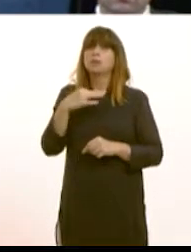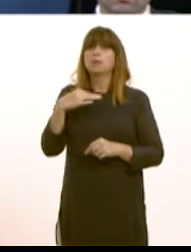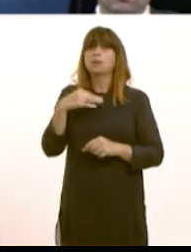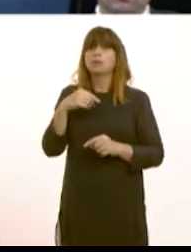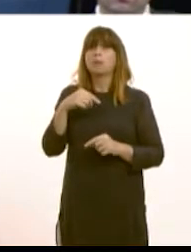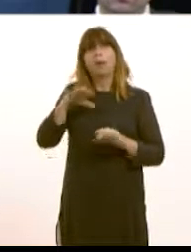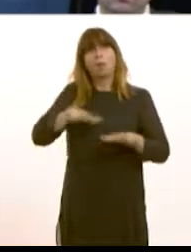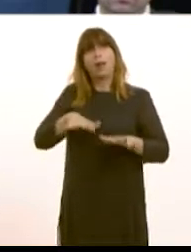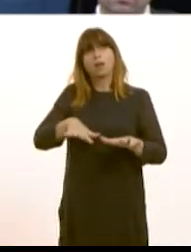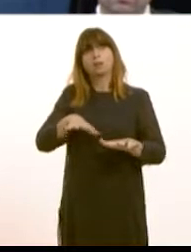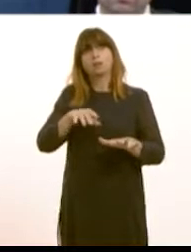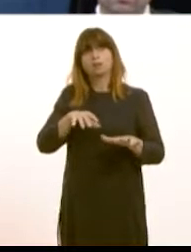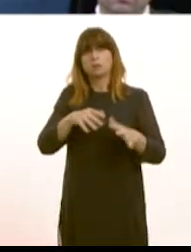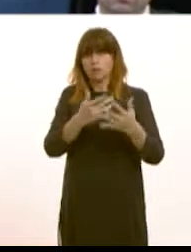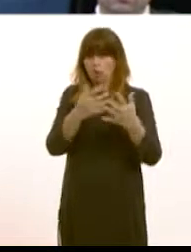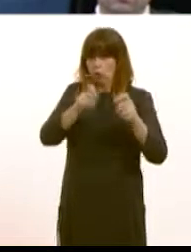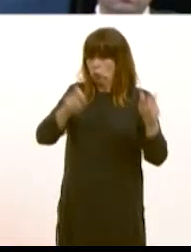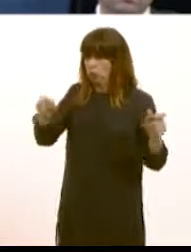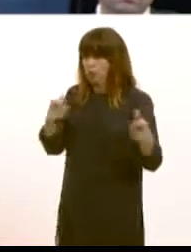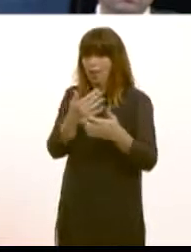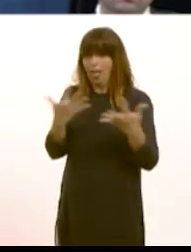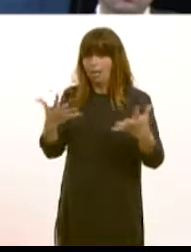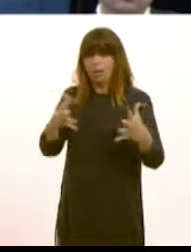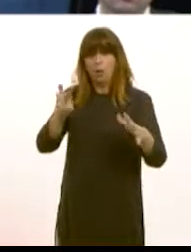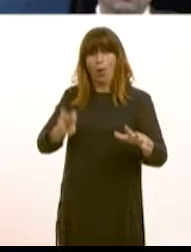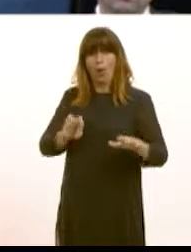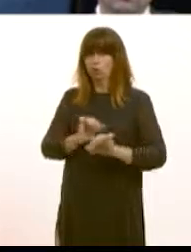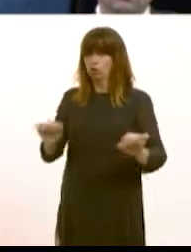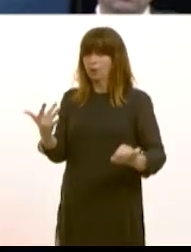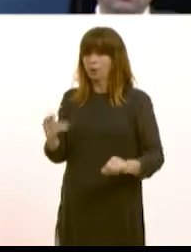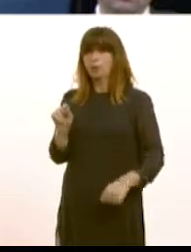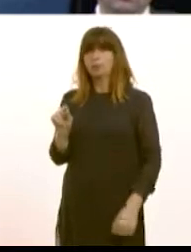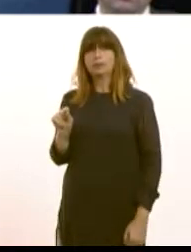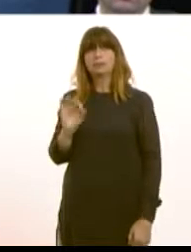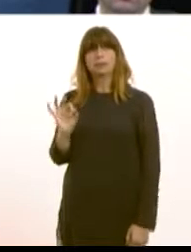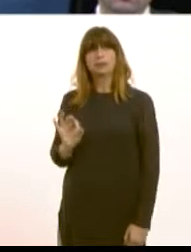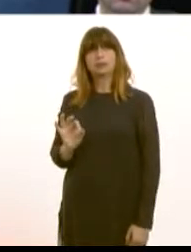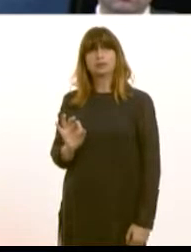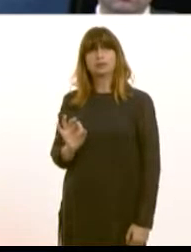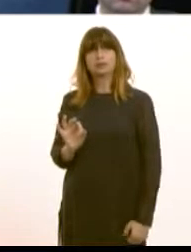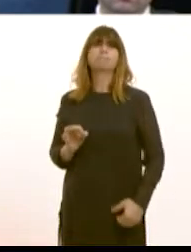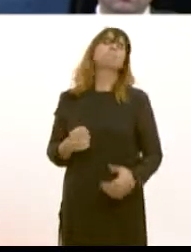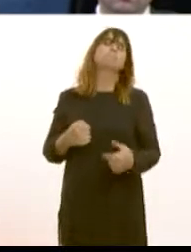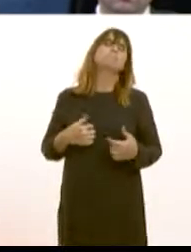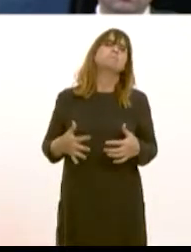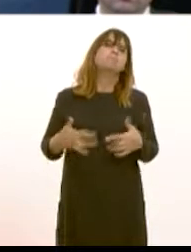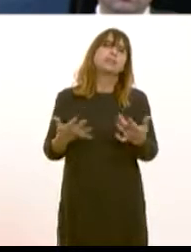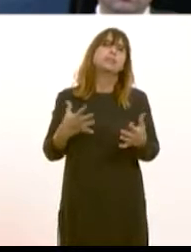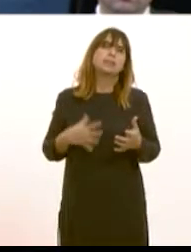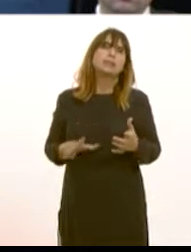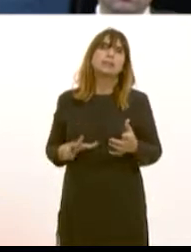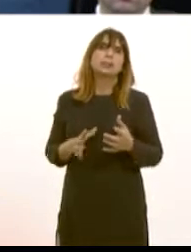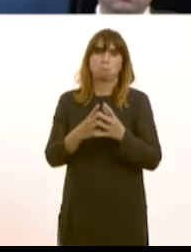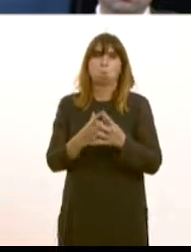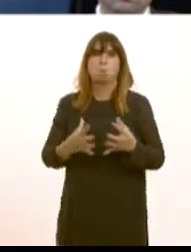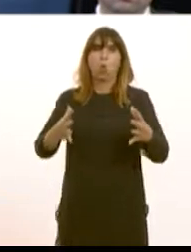students in Wales coming from Wales now does the first minister agree with me that we need to change that percentage and